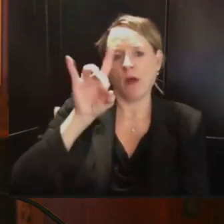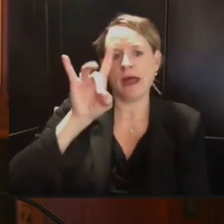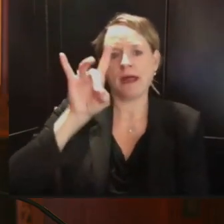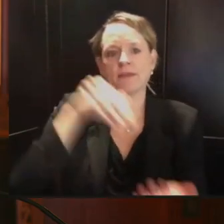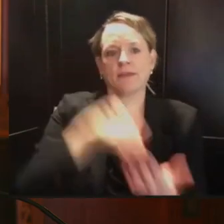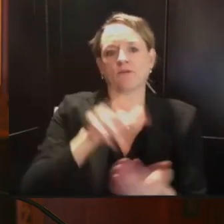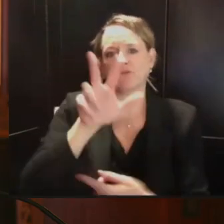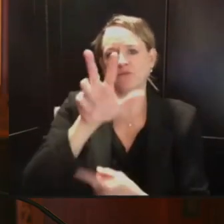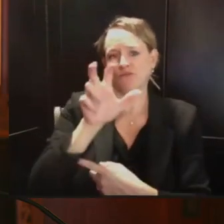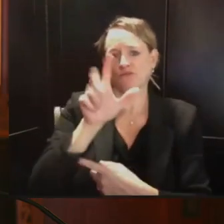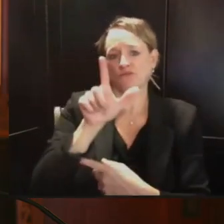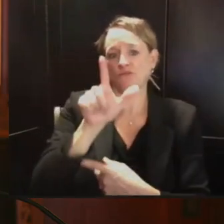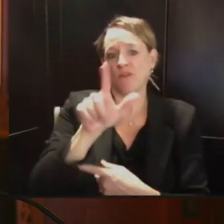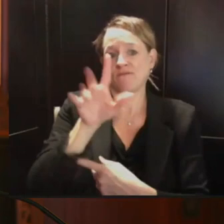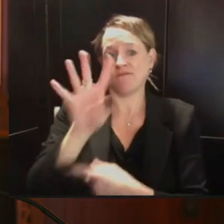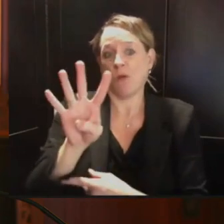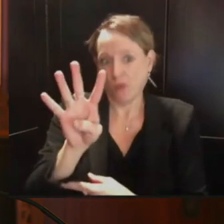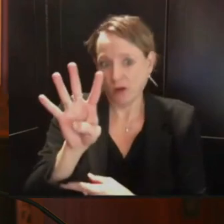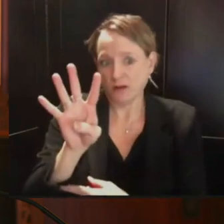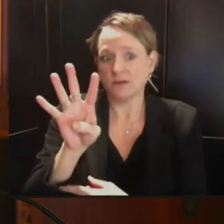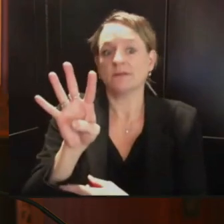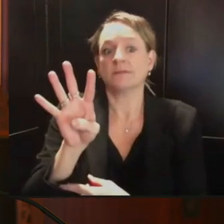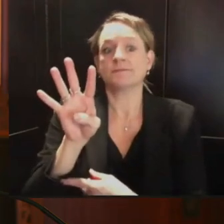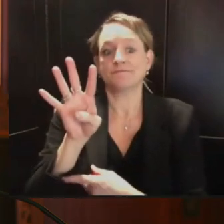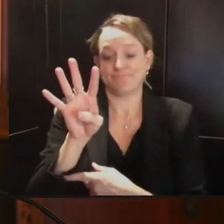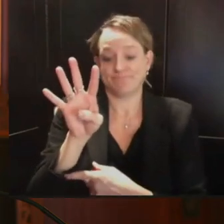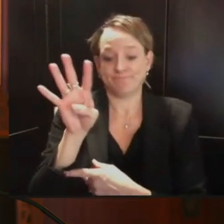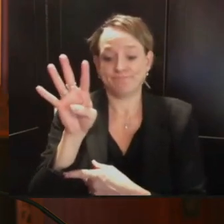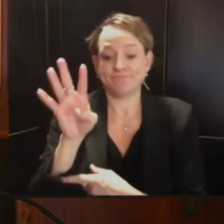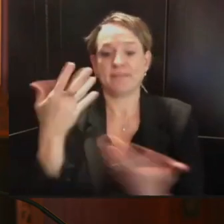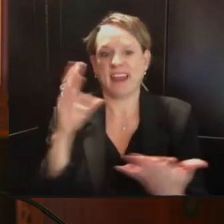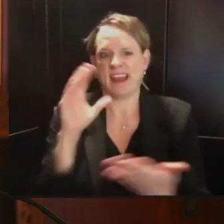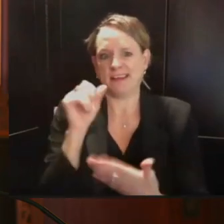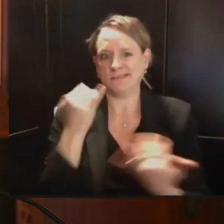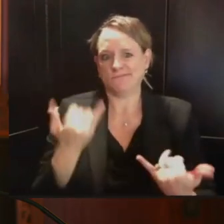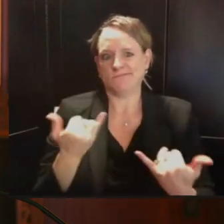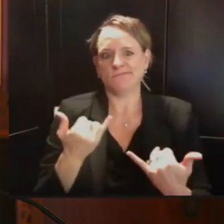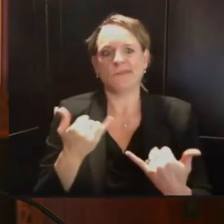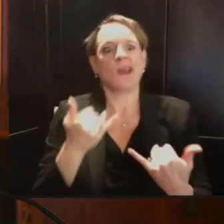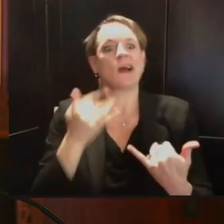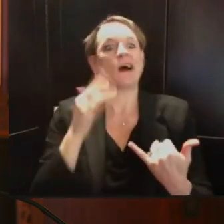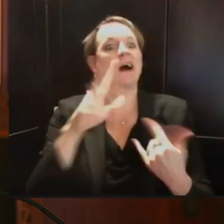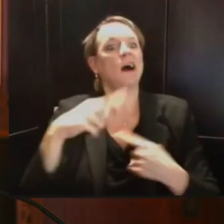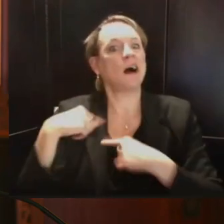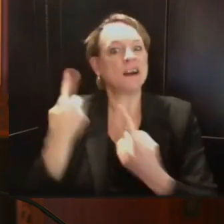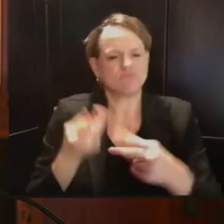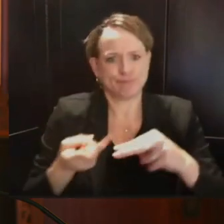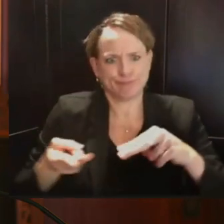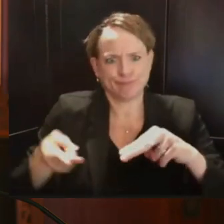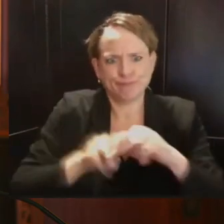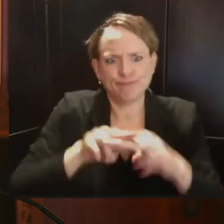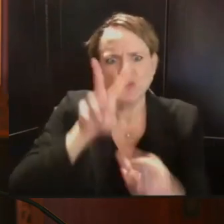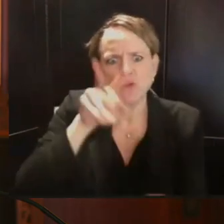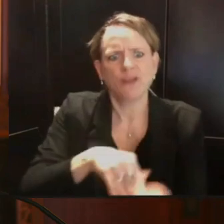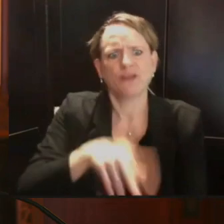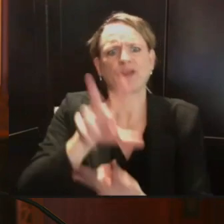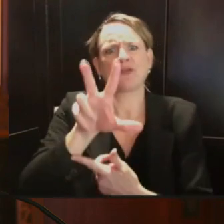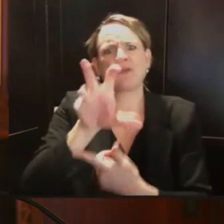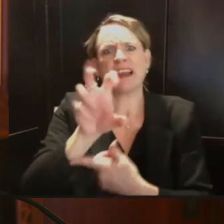COVID-19 in Wisconsin. That is an increase of 2,392 cases over yesterday.